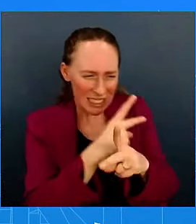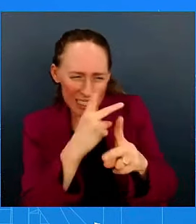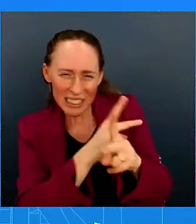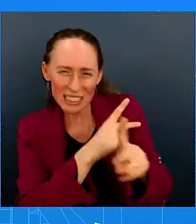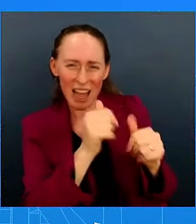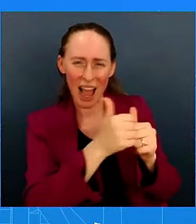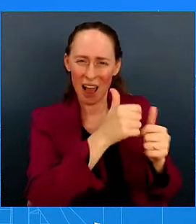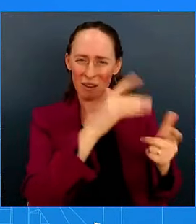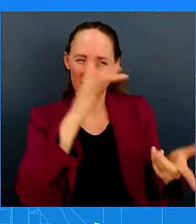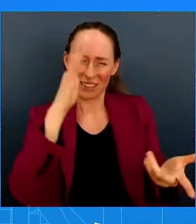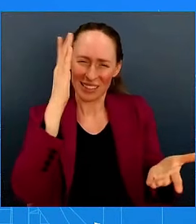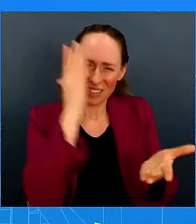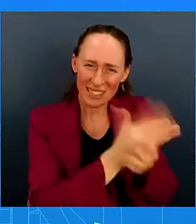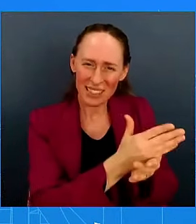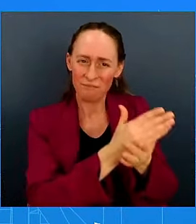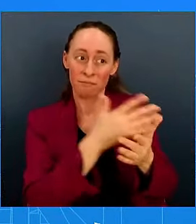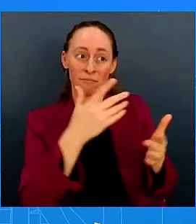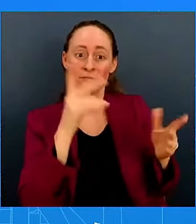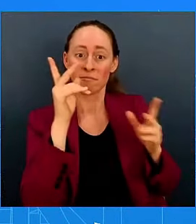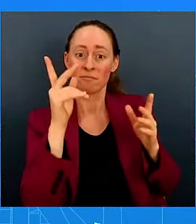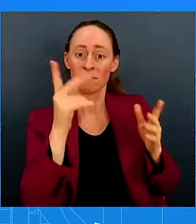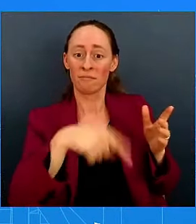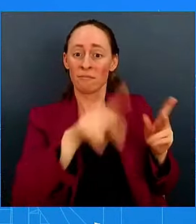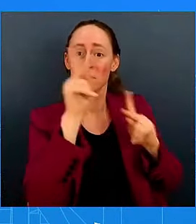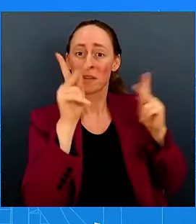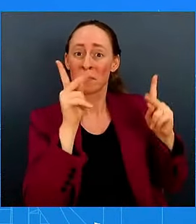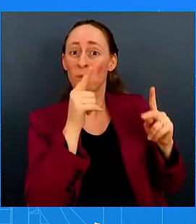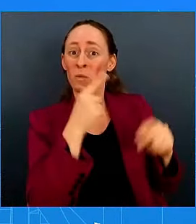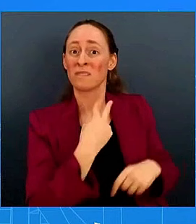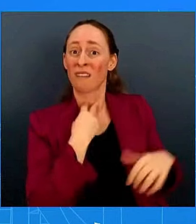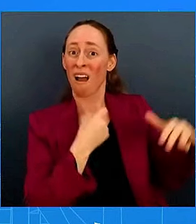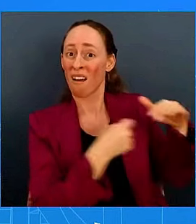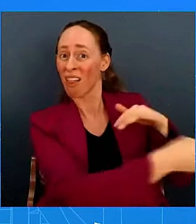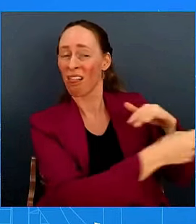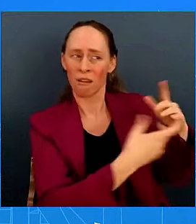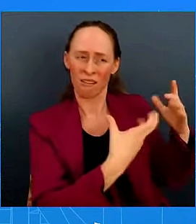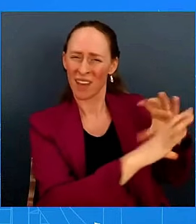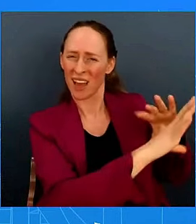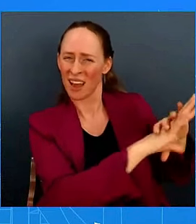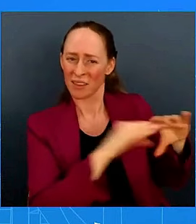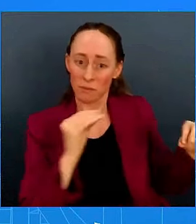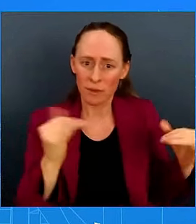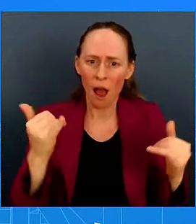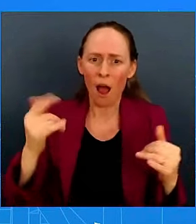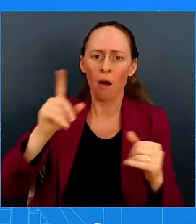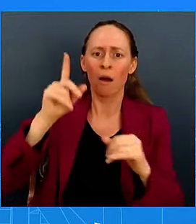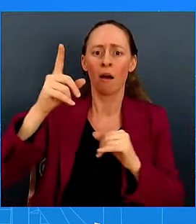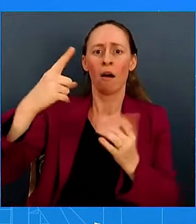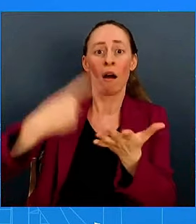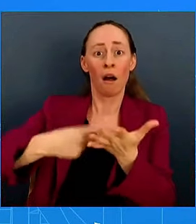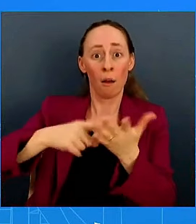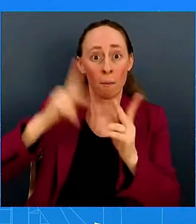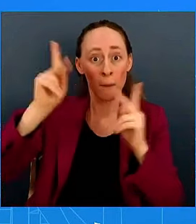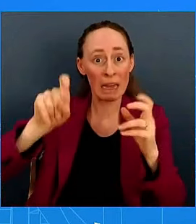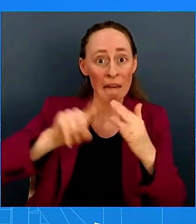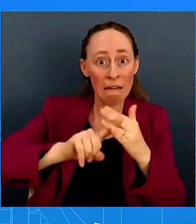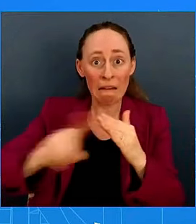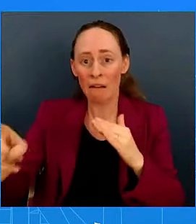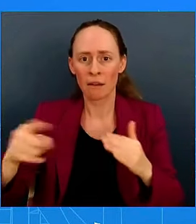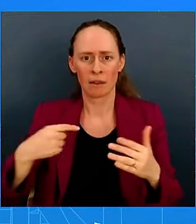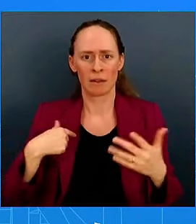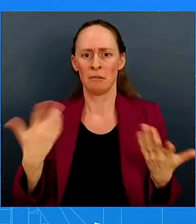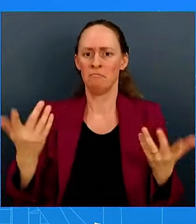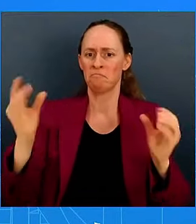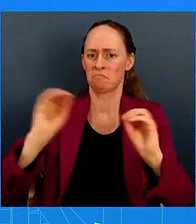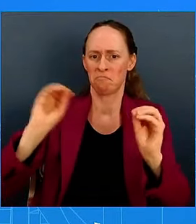And your second question was evacuation. I don't have anything with respect to evacuation preparations to talk